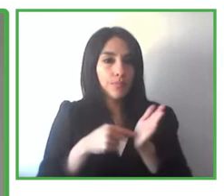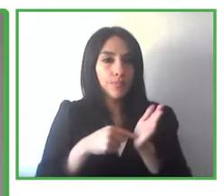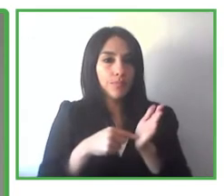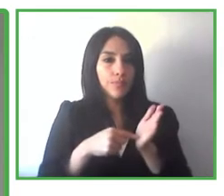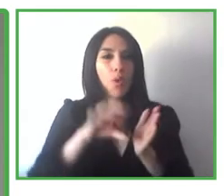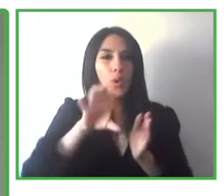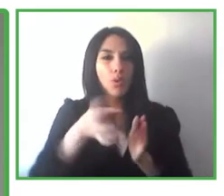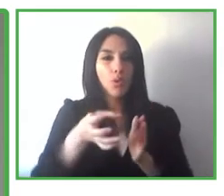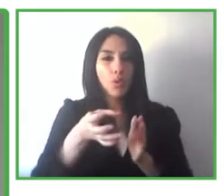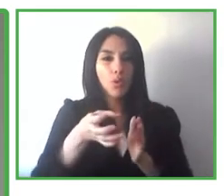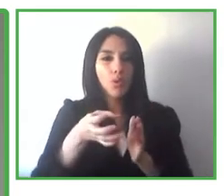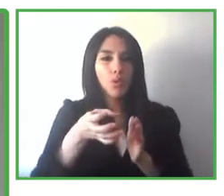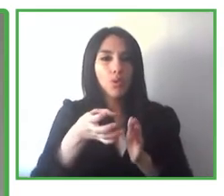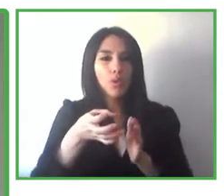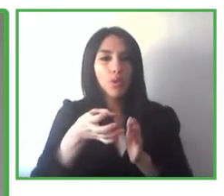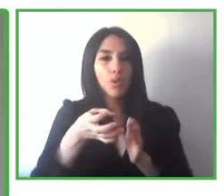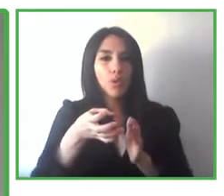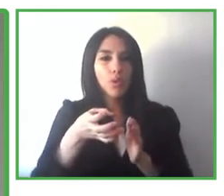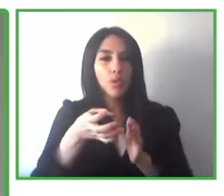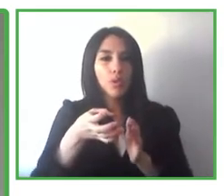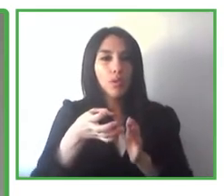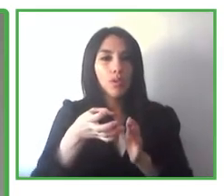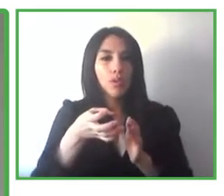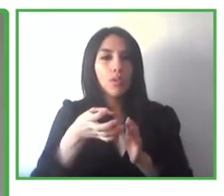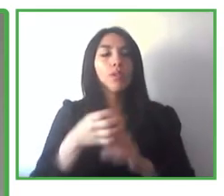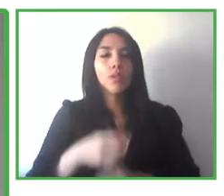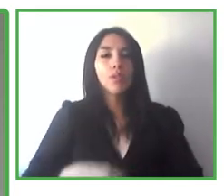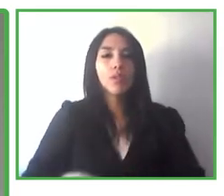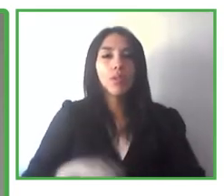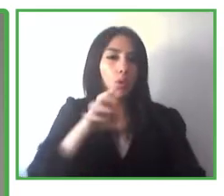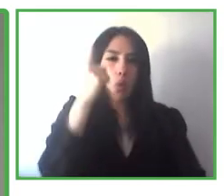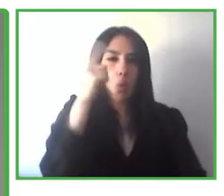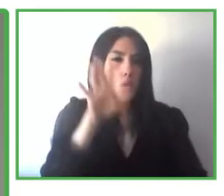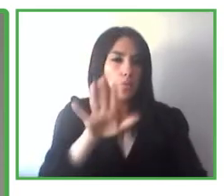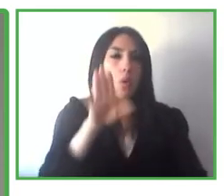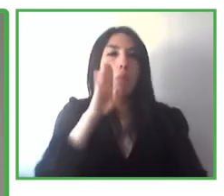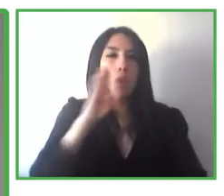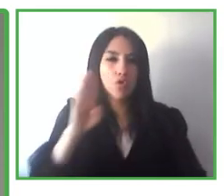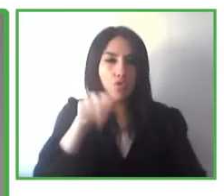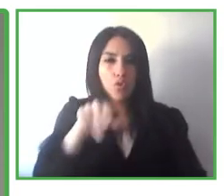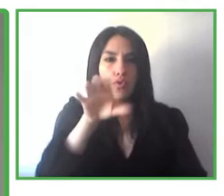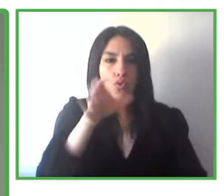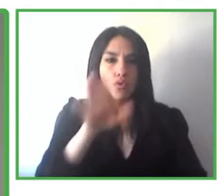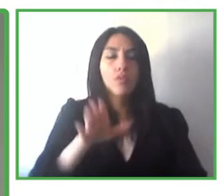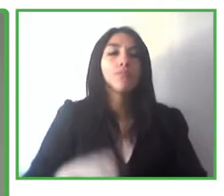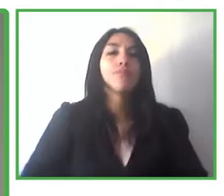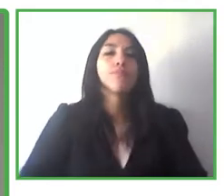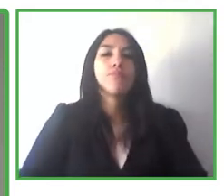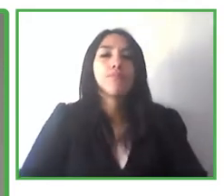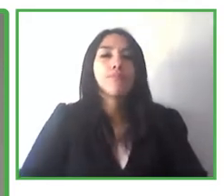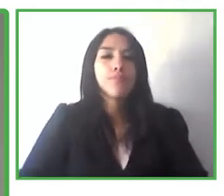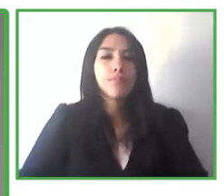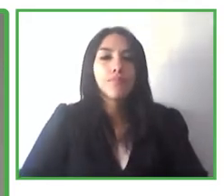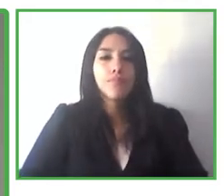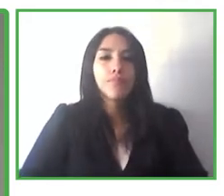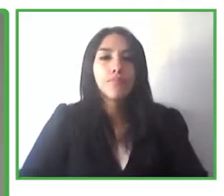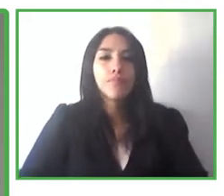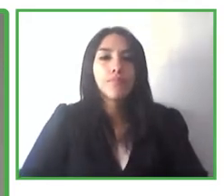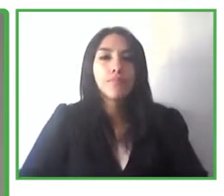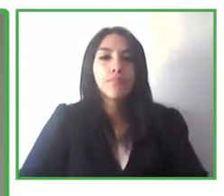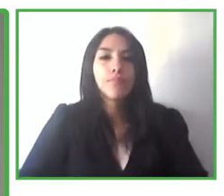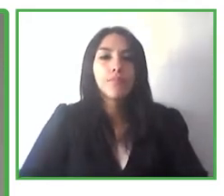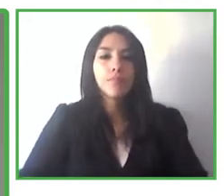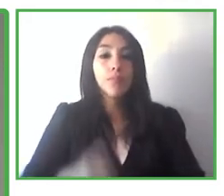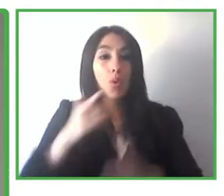has defined these emerging technologies or innovative technologies as avant-garde technologies, technologies that are